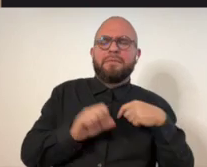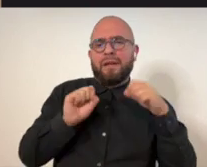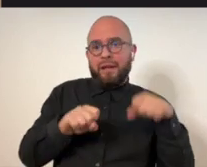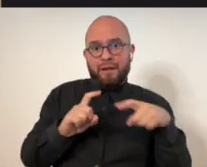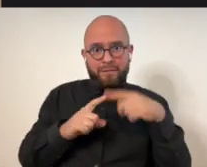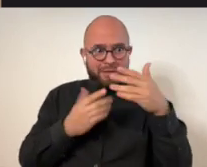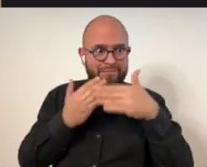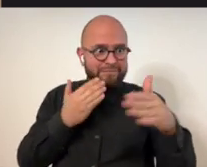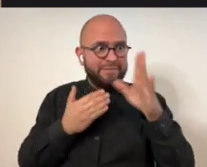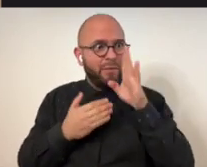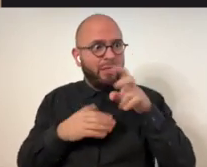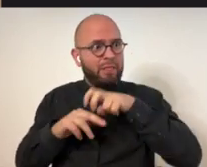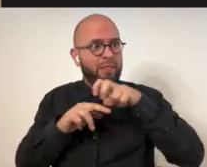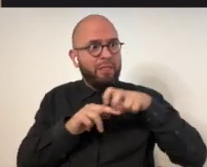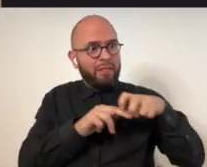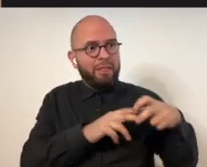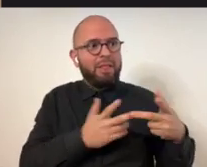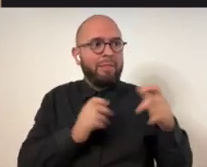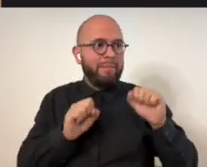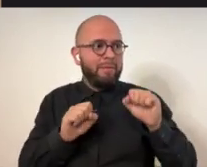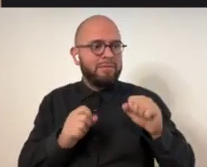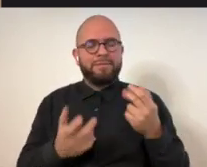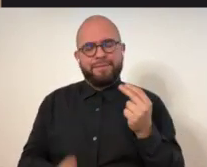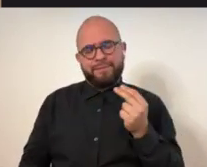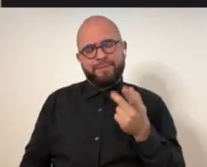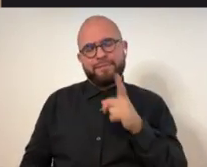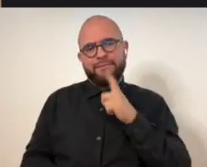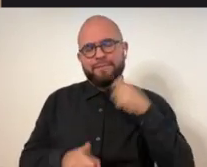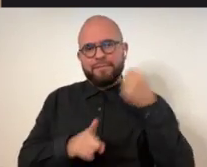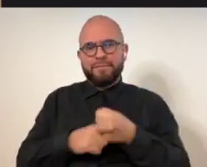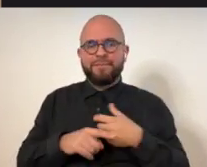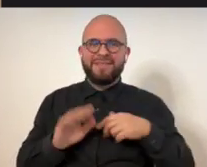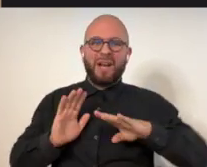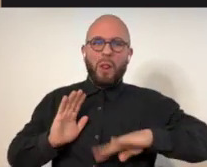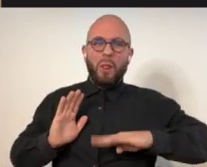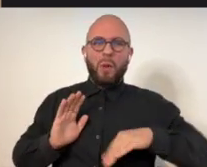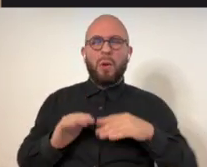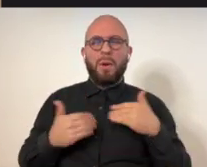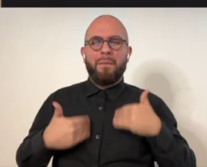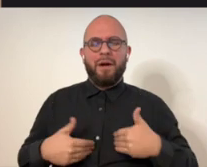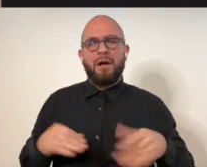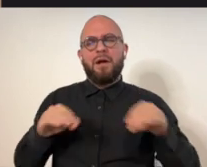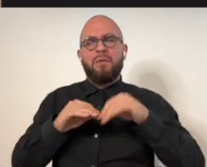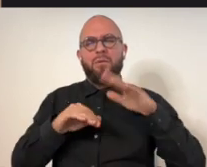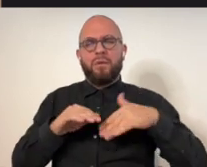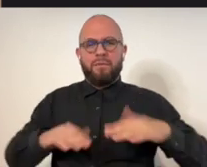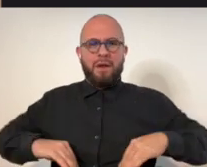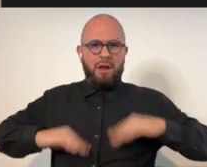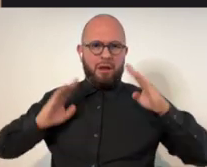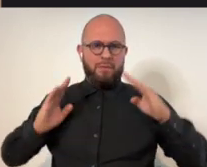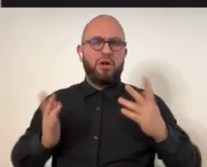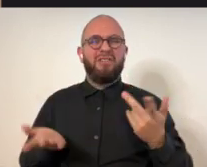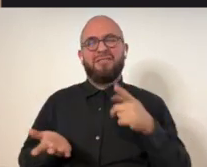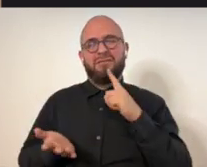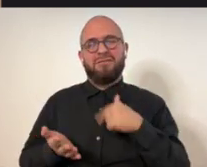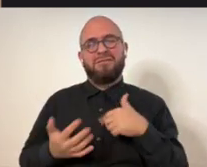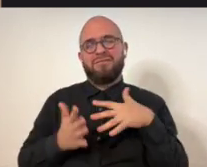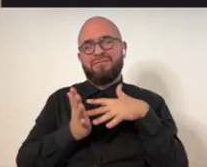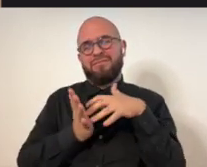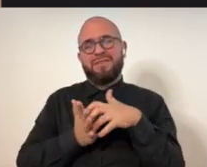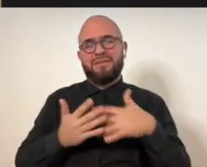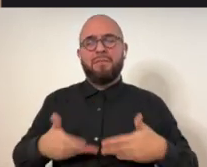and make transfers, but that may not always be true. But it's affected my, my lower body,